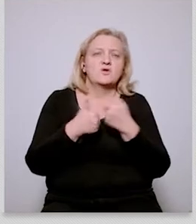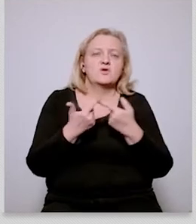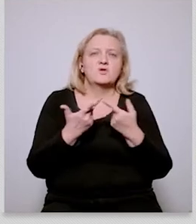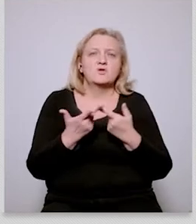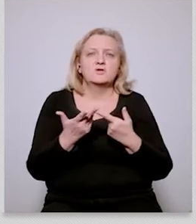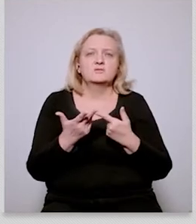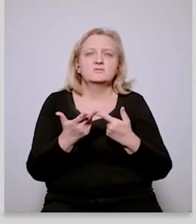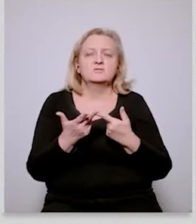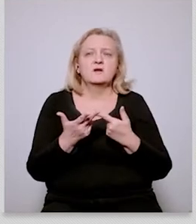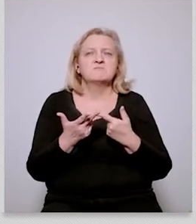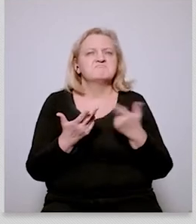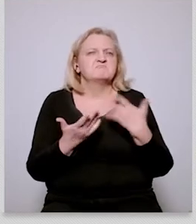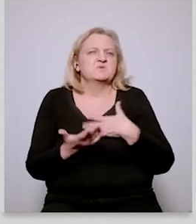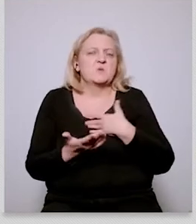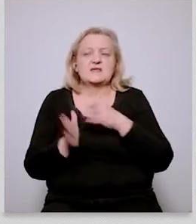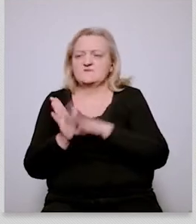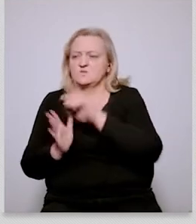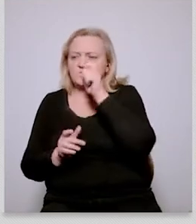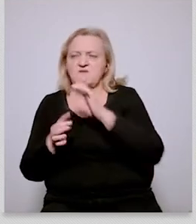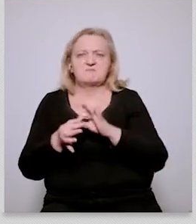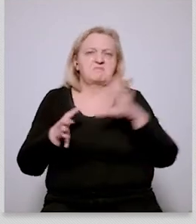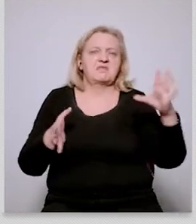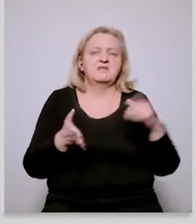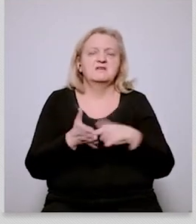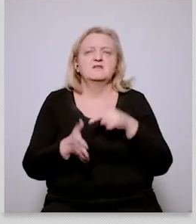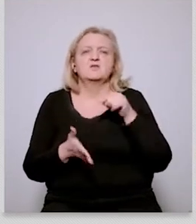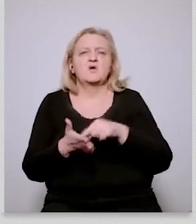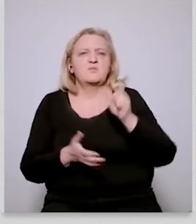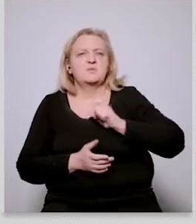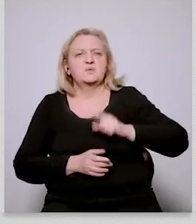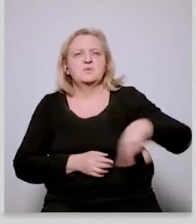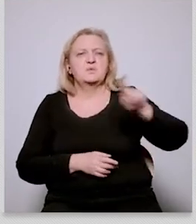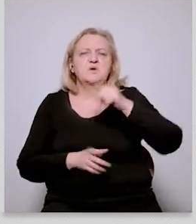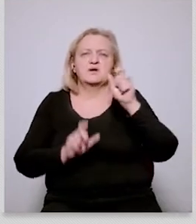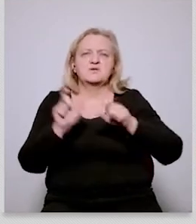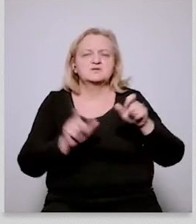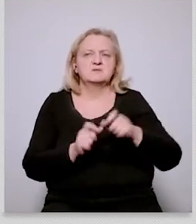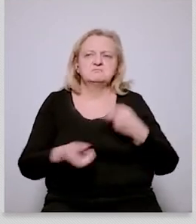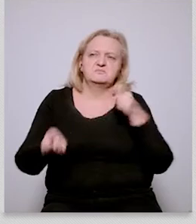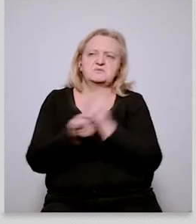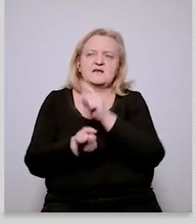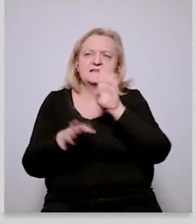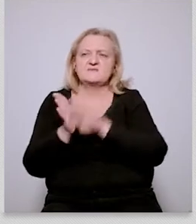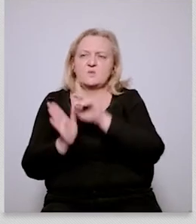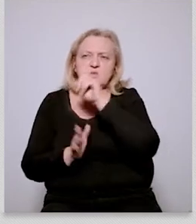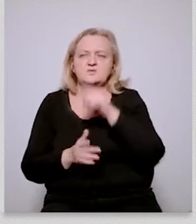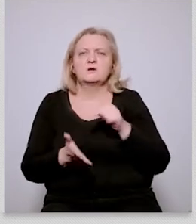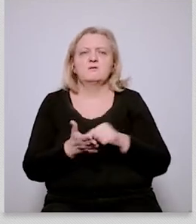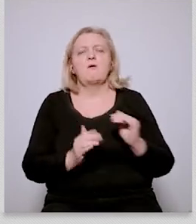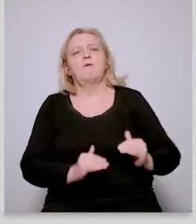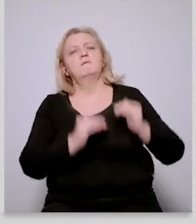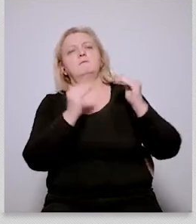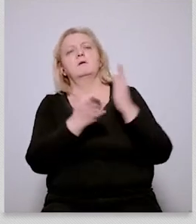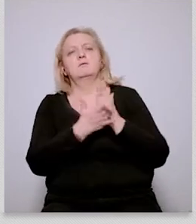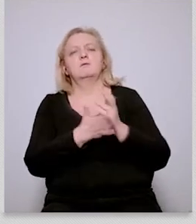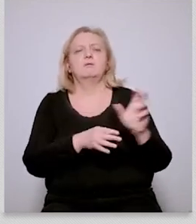that are plotting against ordinary people but there is also the dissent that comes from the other side and that is